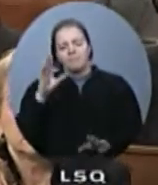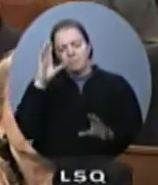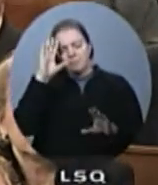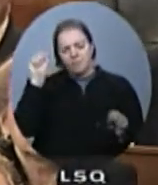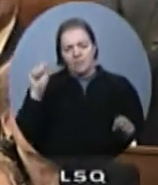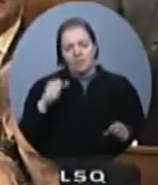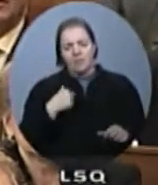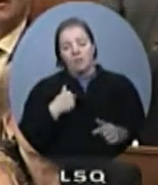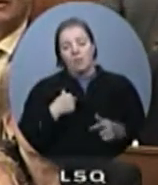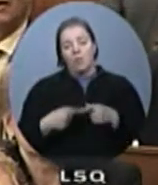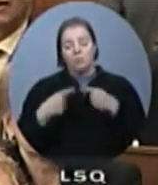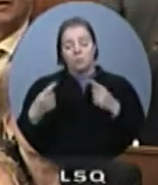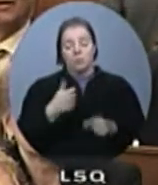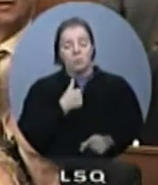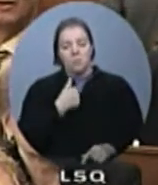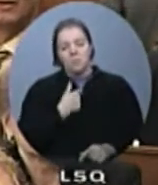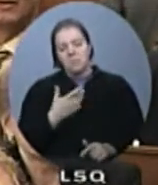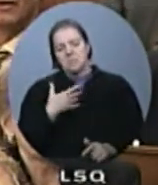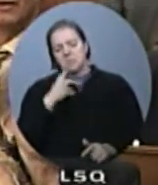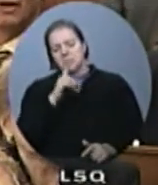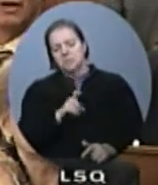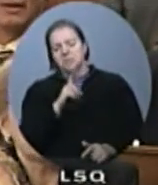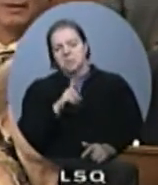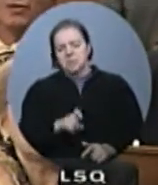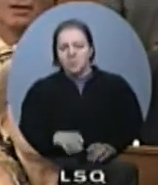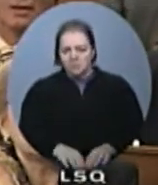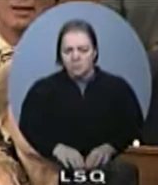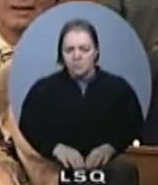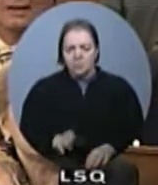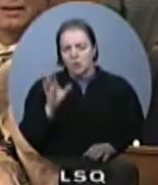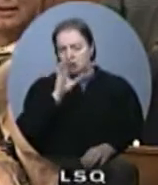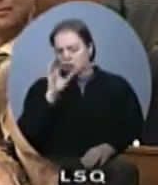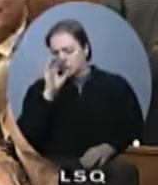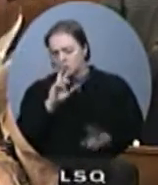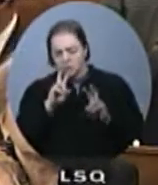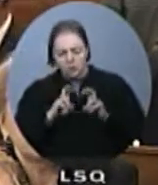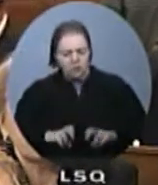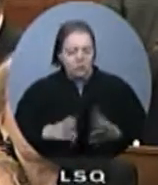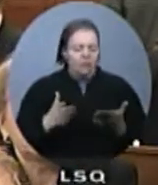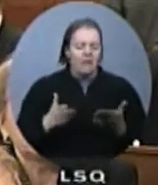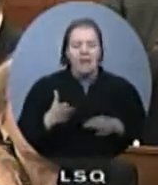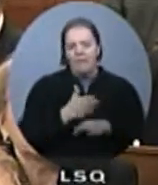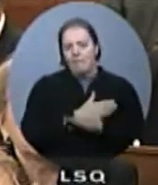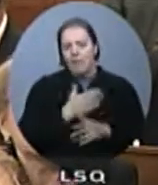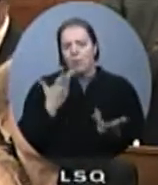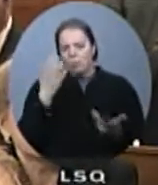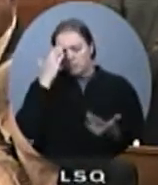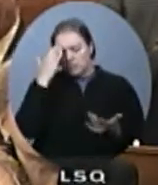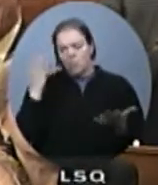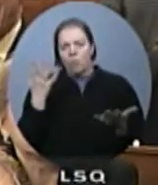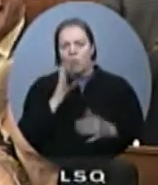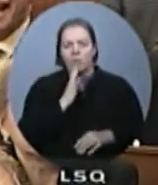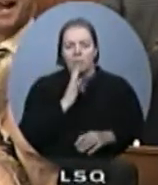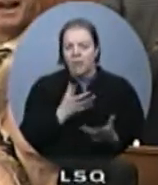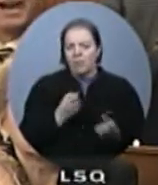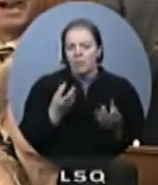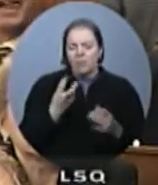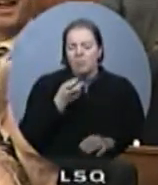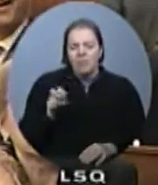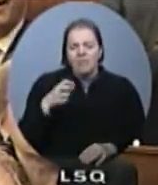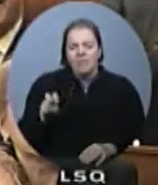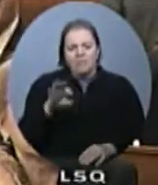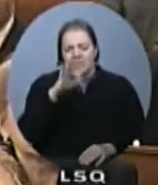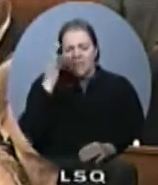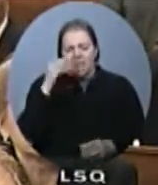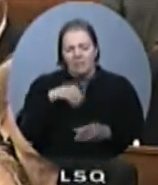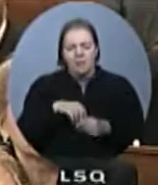going to ask a question, you would try to actually research it and know what you're talking about. Mr. Speaker, there are no federal transfers to Ontario for settlement funds.